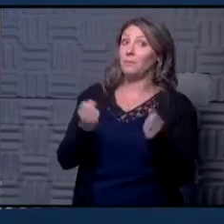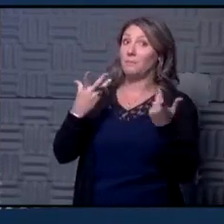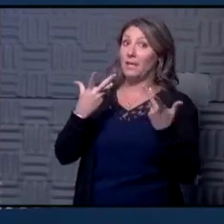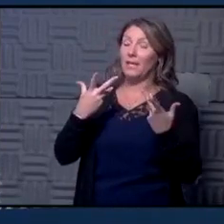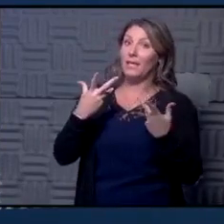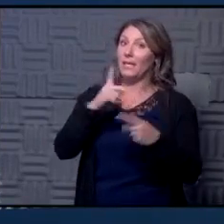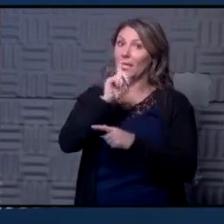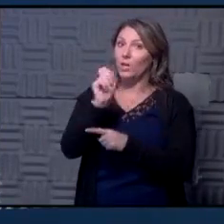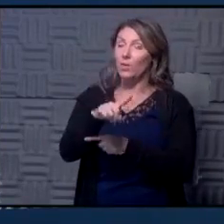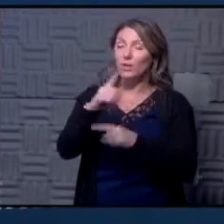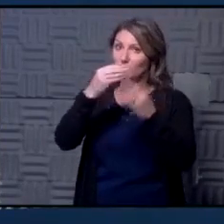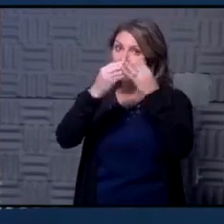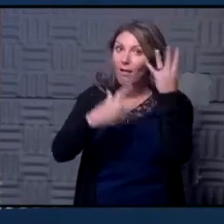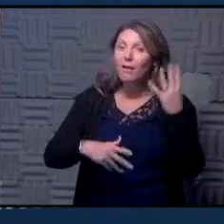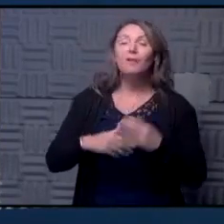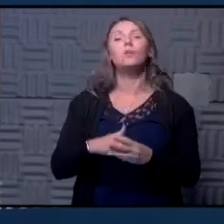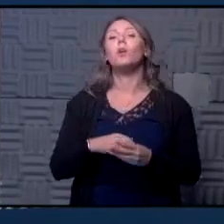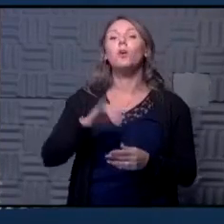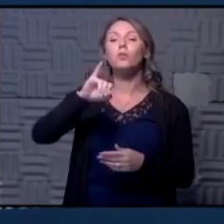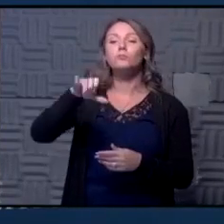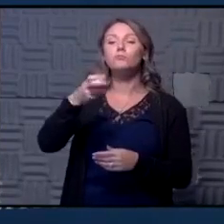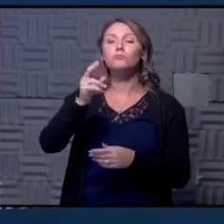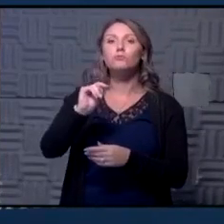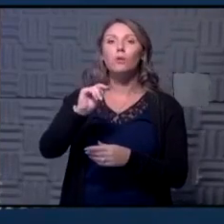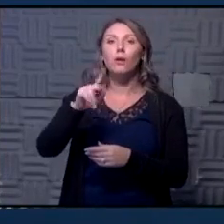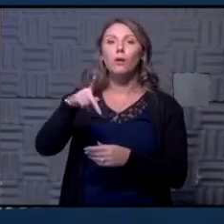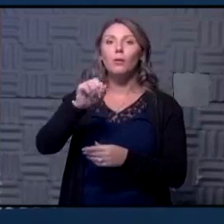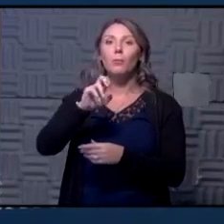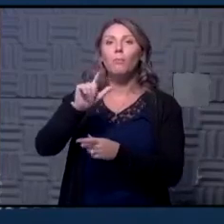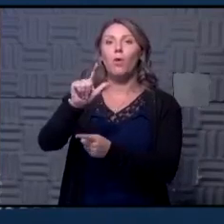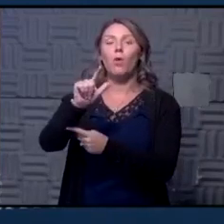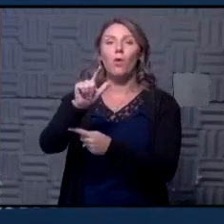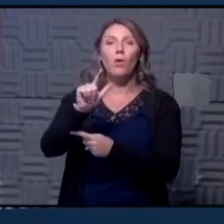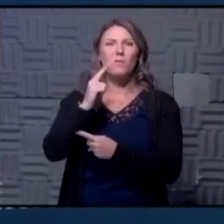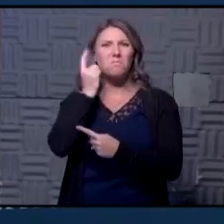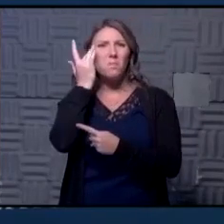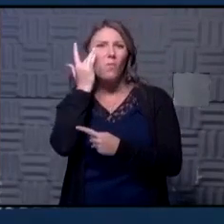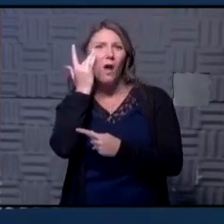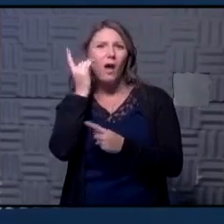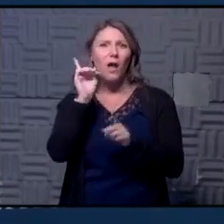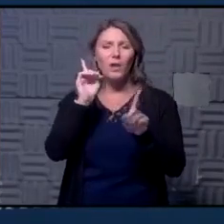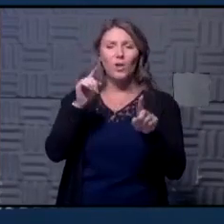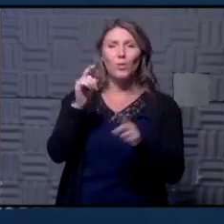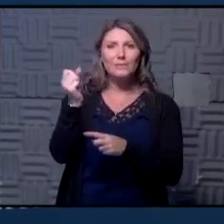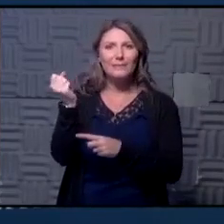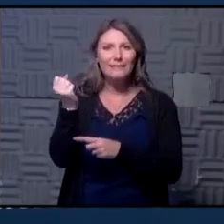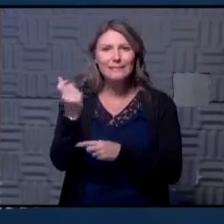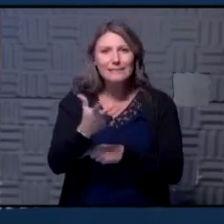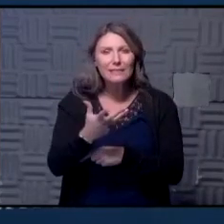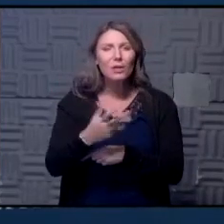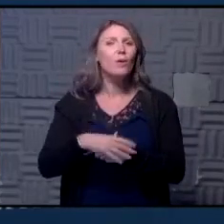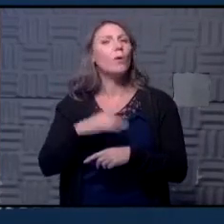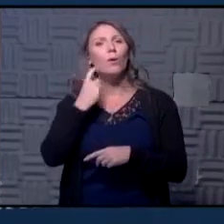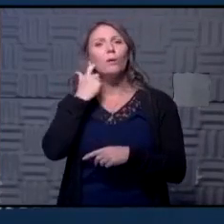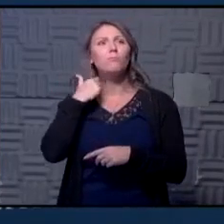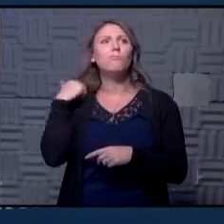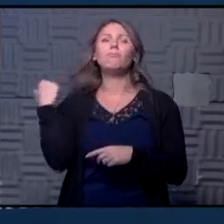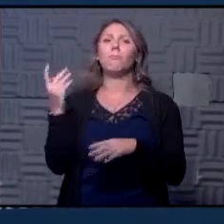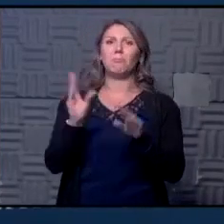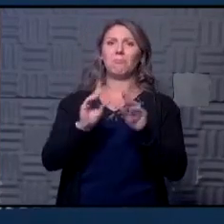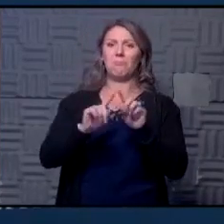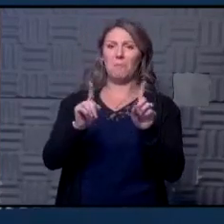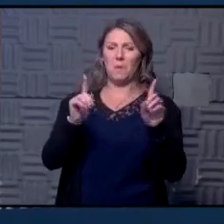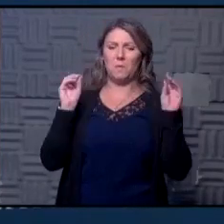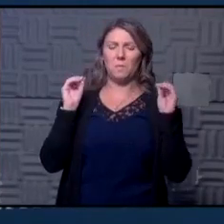them and they're really good here's one from John Paul he says why can you go to the casino but no activities